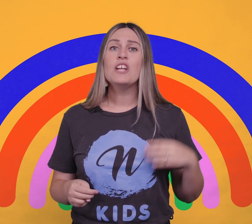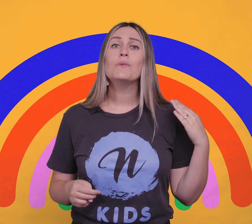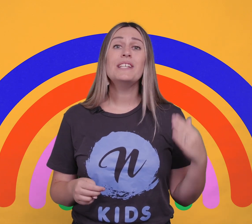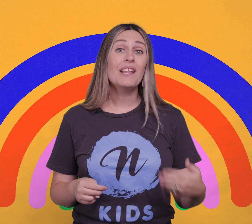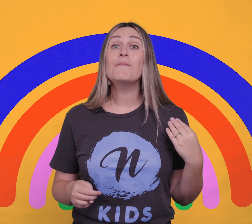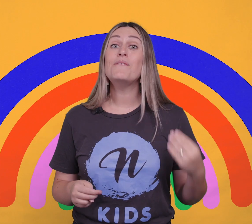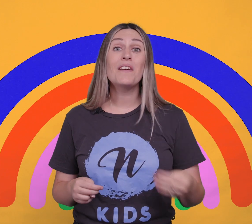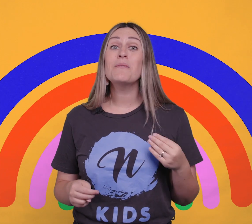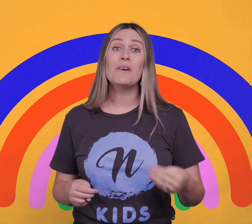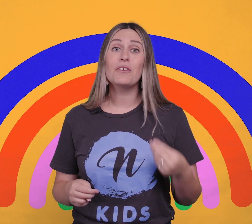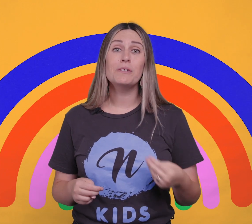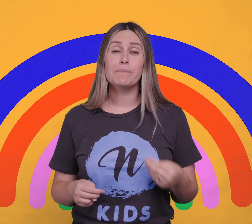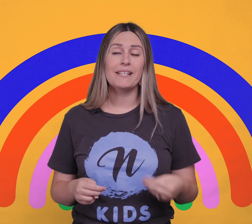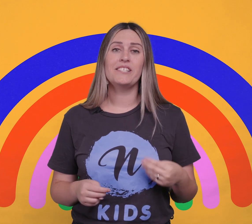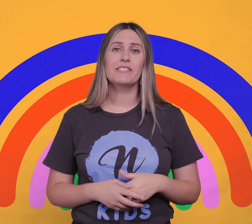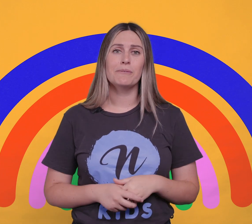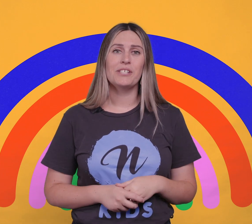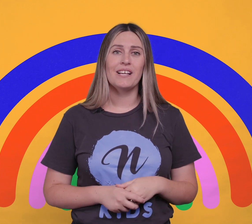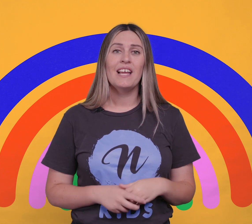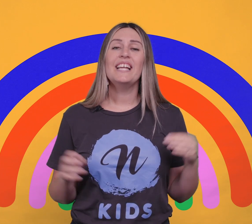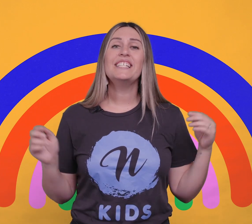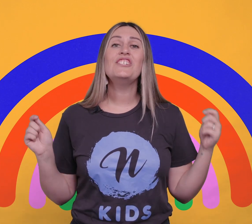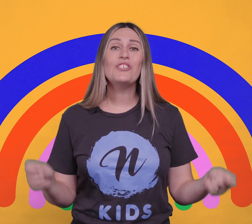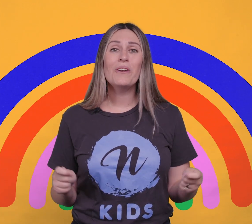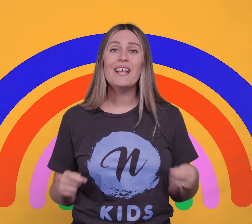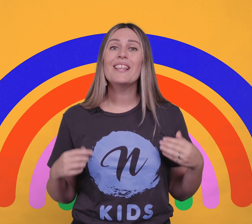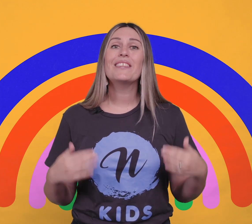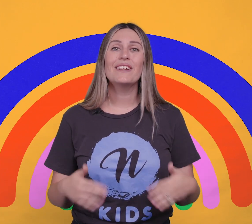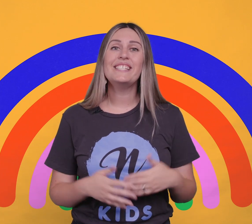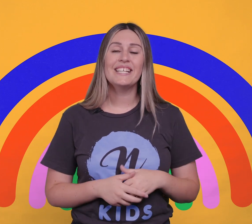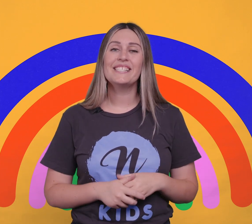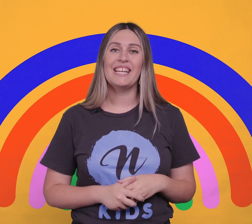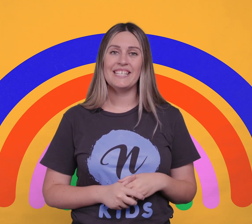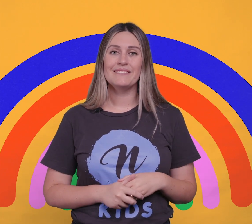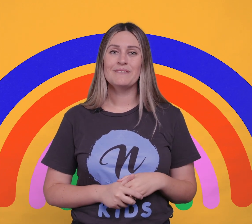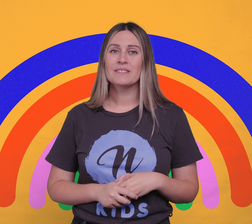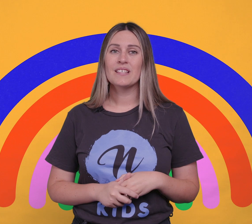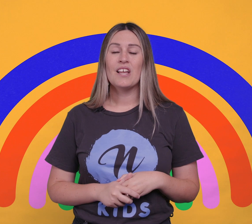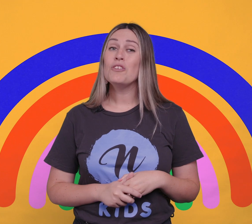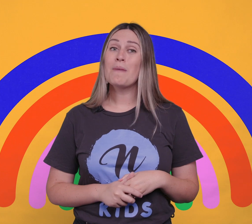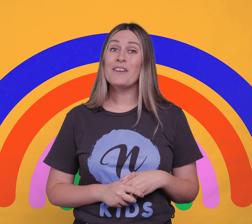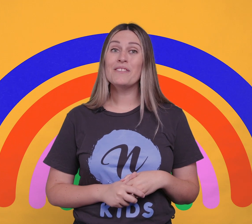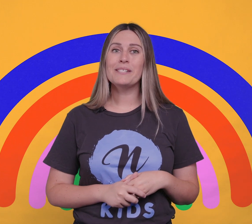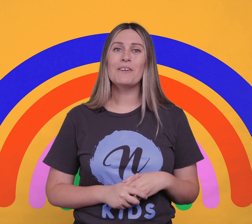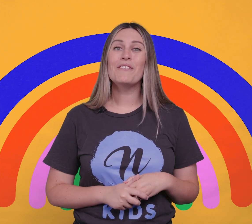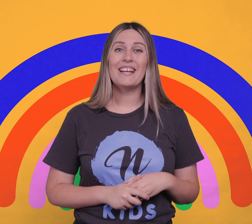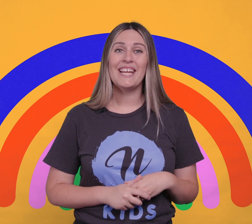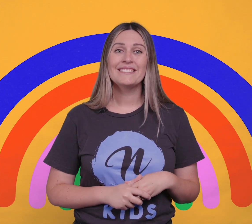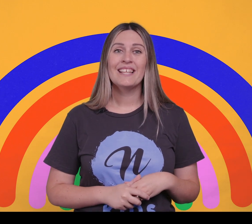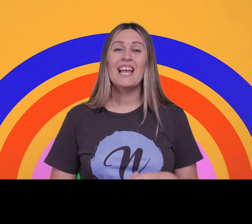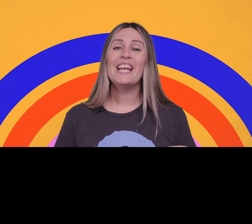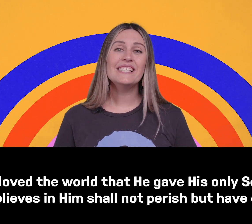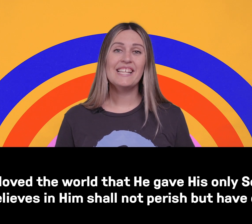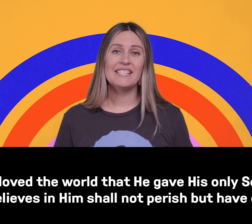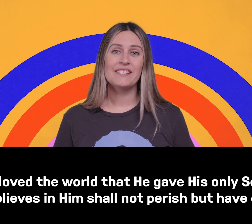me to another very well-known passage of Scripture. It's in John 3.16. You might know this one already.